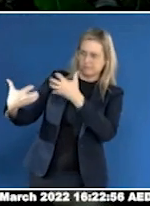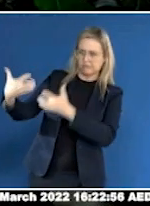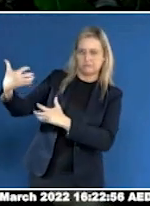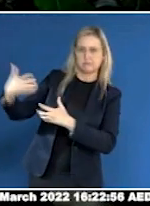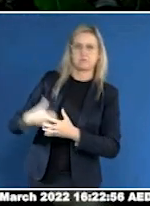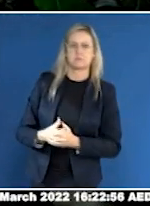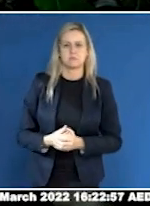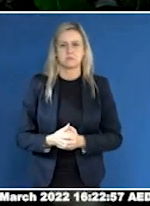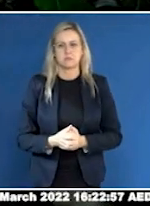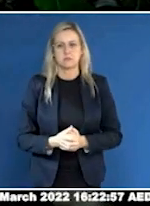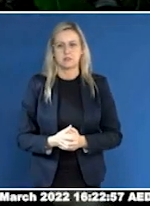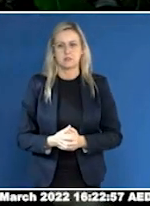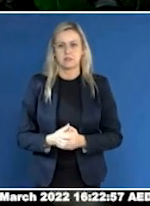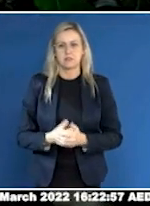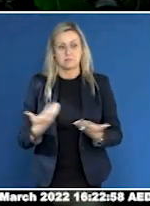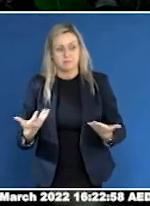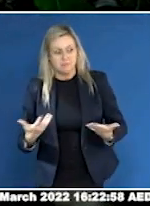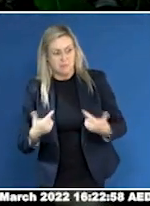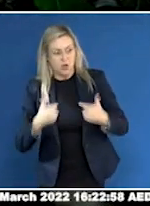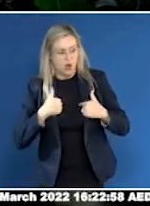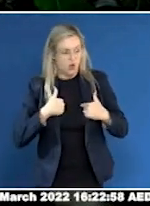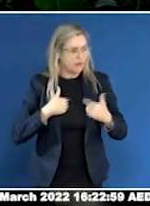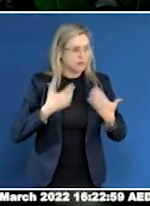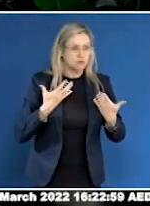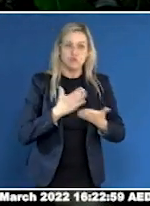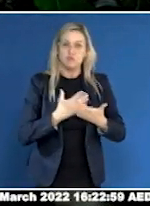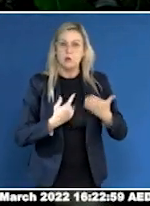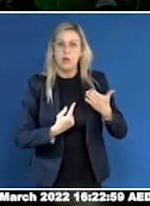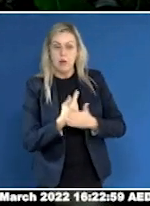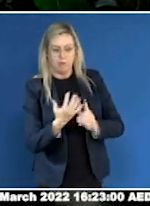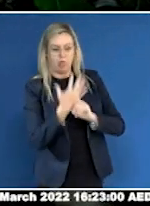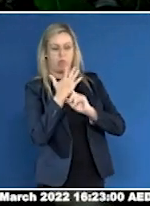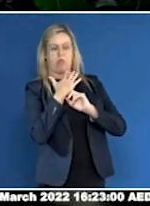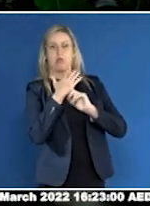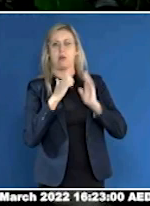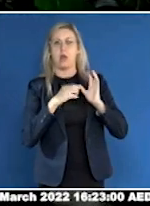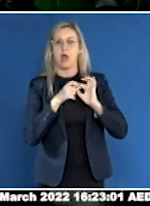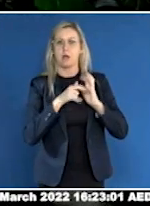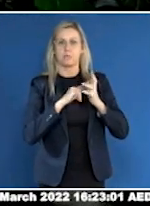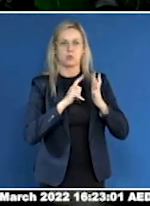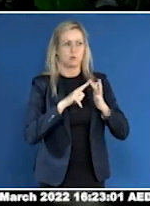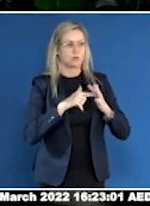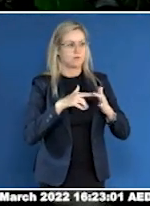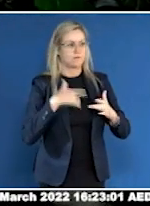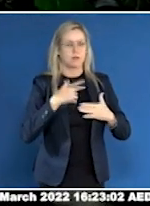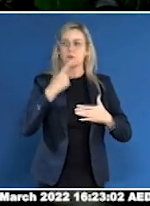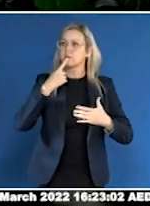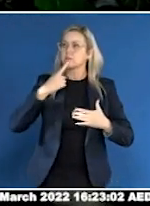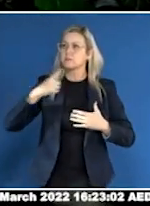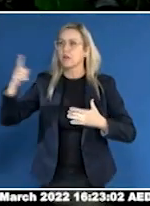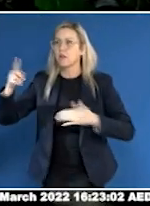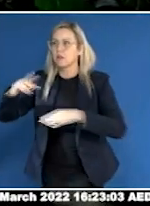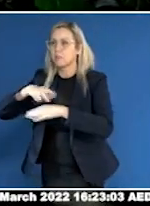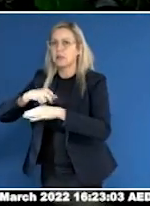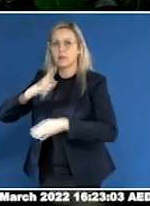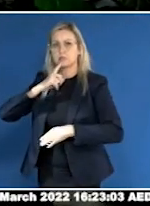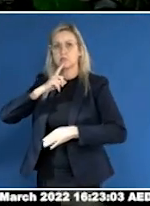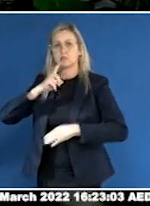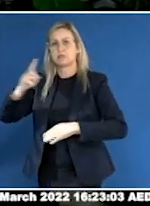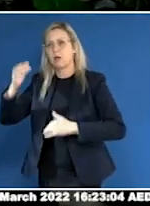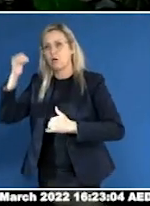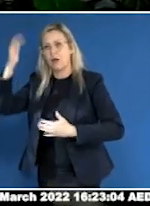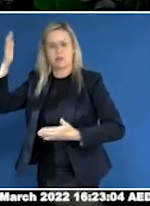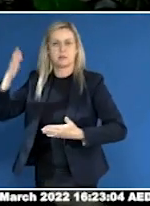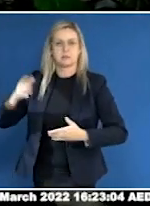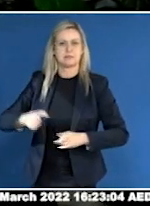you might not feel worthy enough to report it. So having that ability to connect with people that understand you and